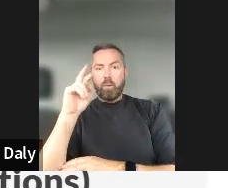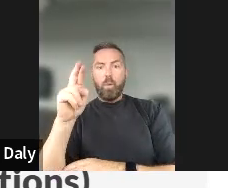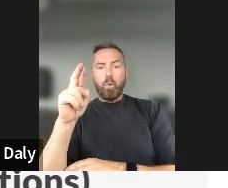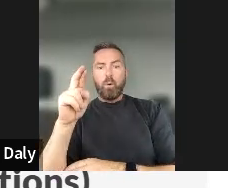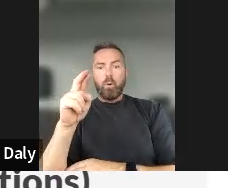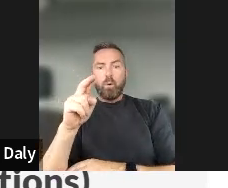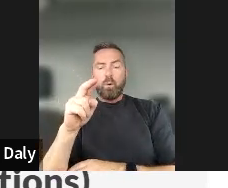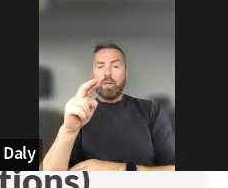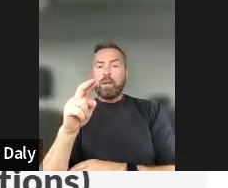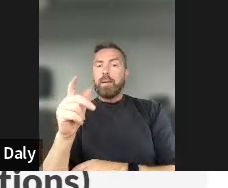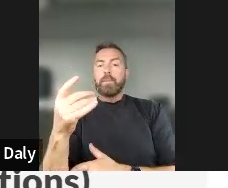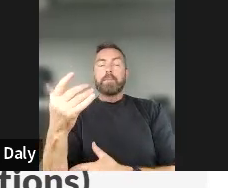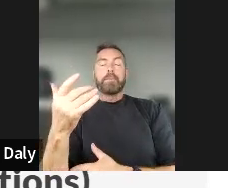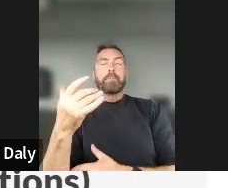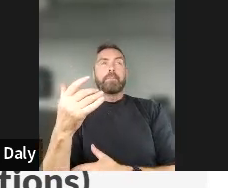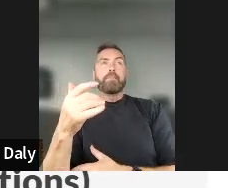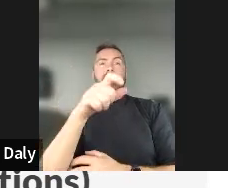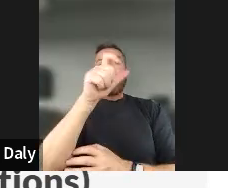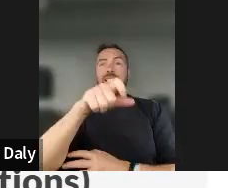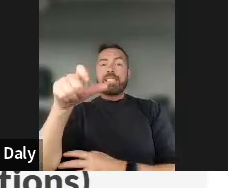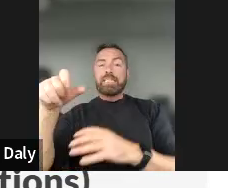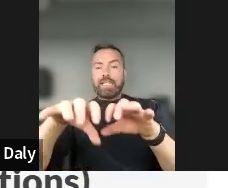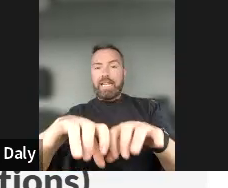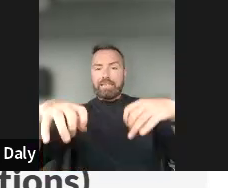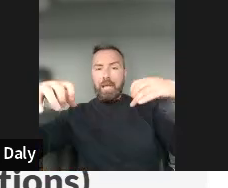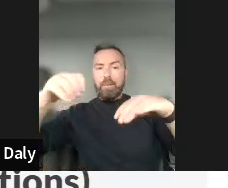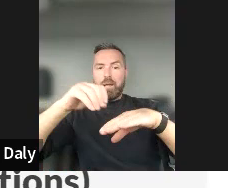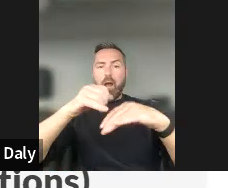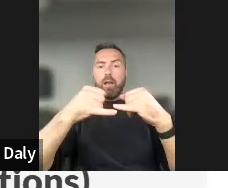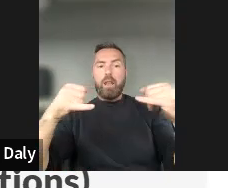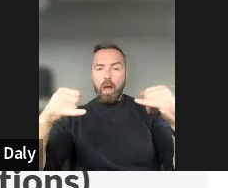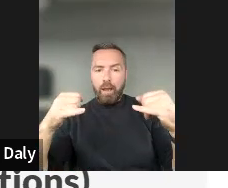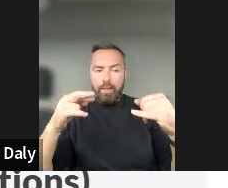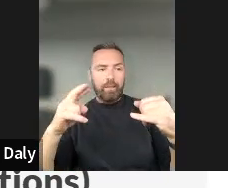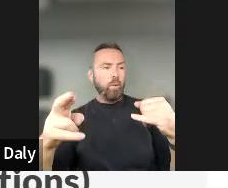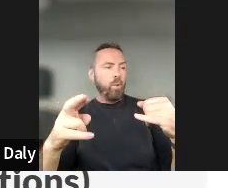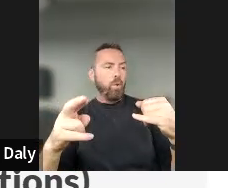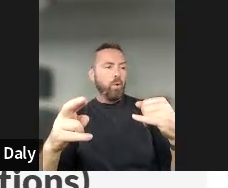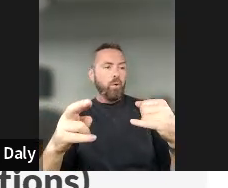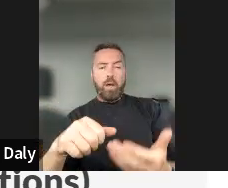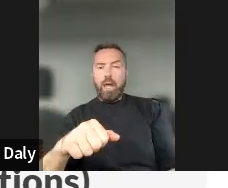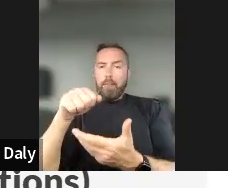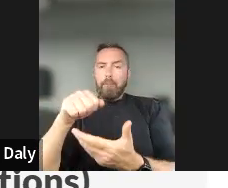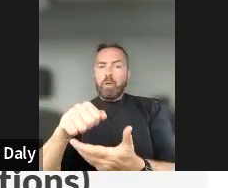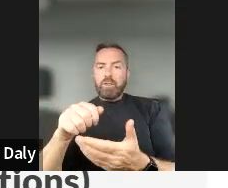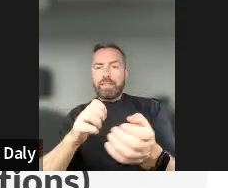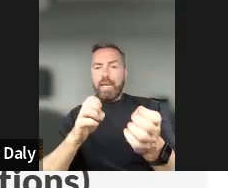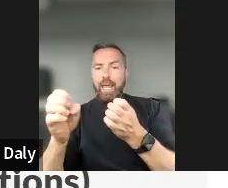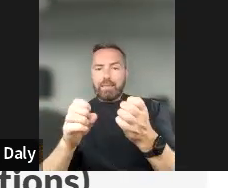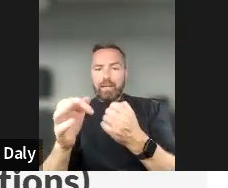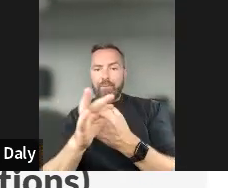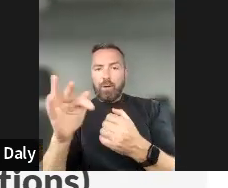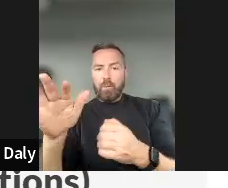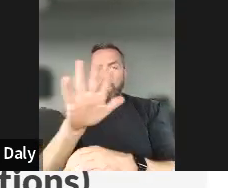assembly which is online or a participatory budgeting exercise from your local